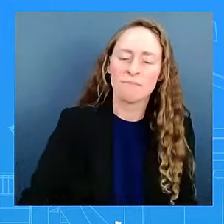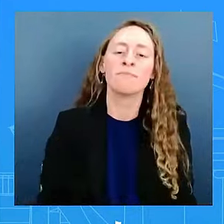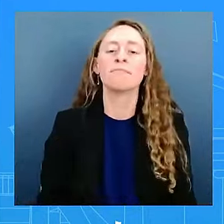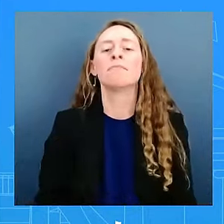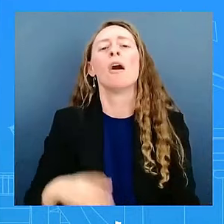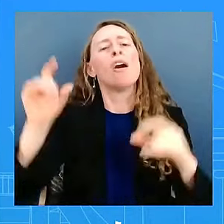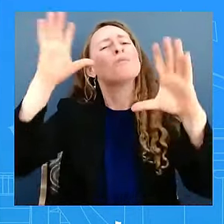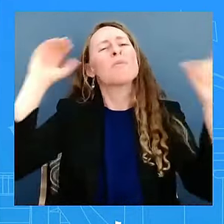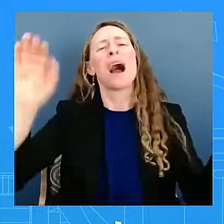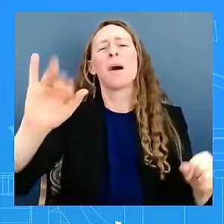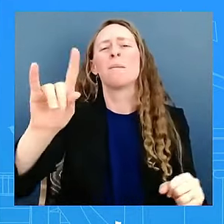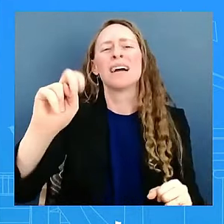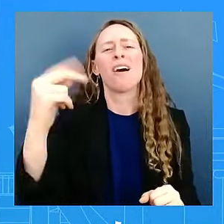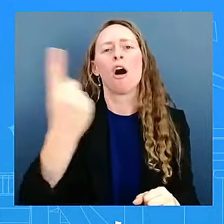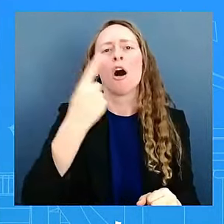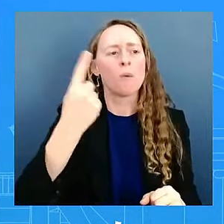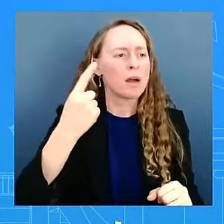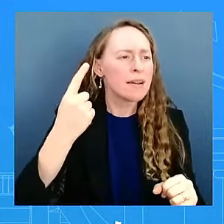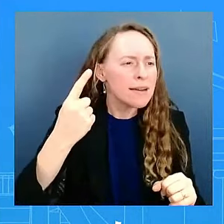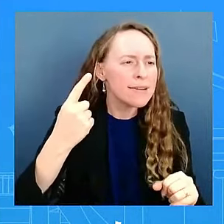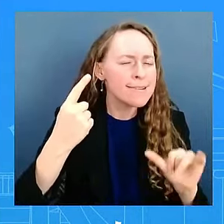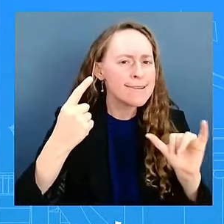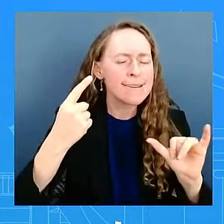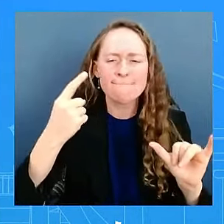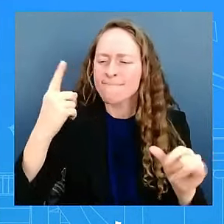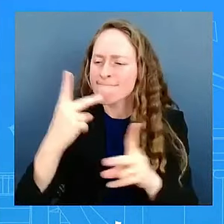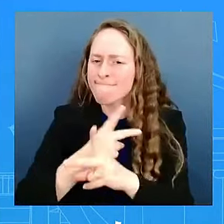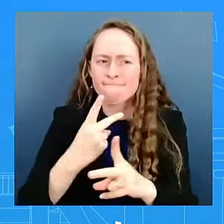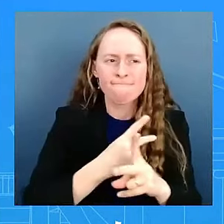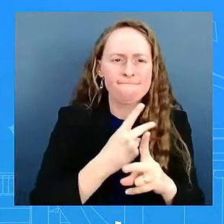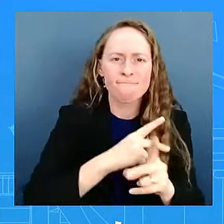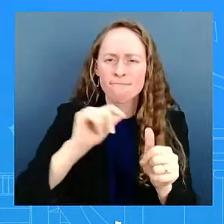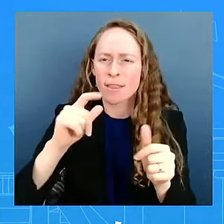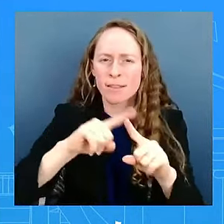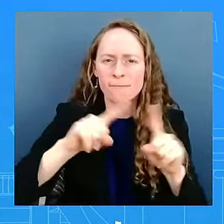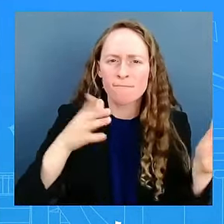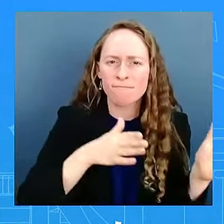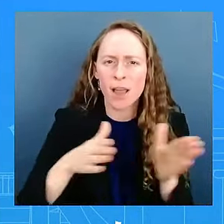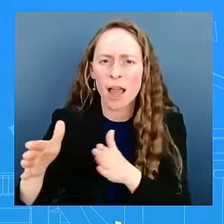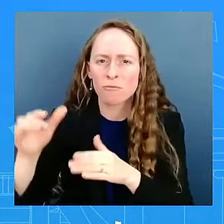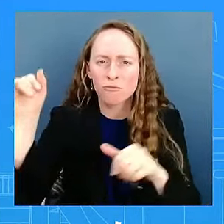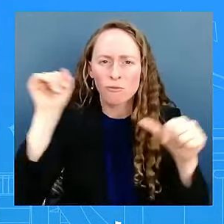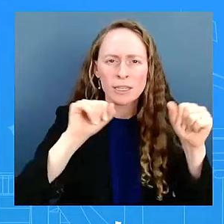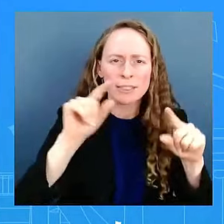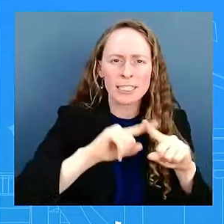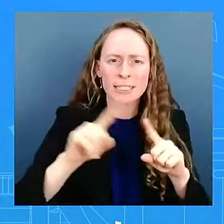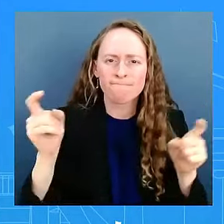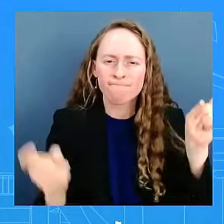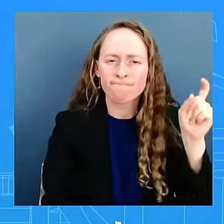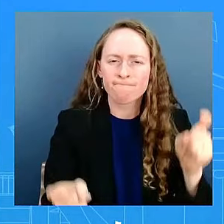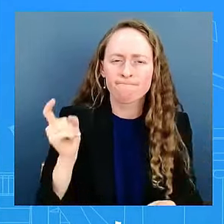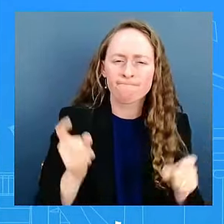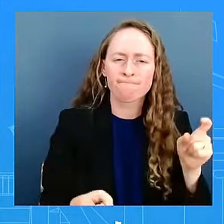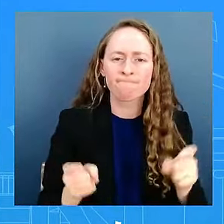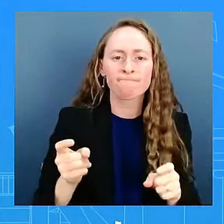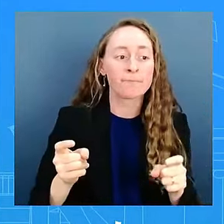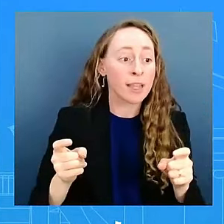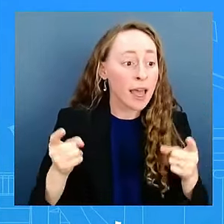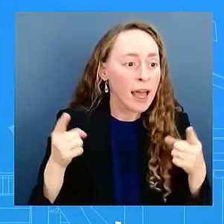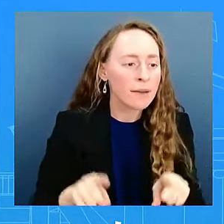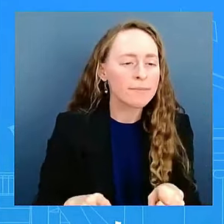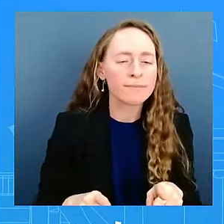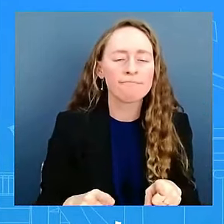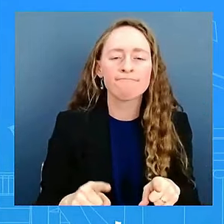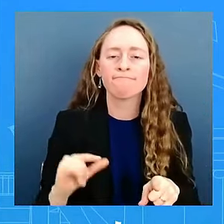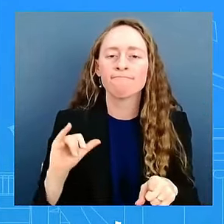earlier, it's just too soon to know with the reports coming out of the region what kind of impact there's going to be on the ceasefire deal. What I can tell